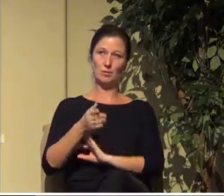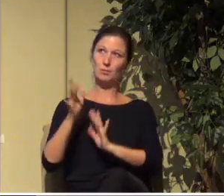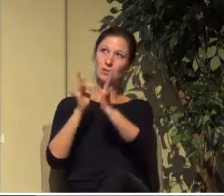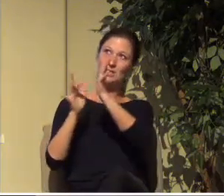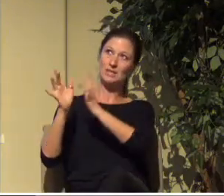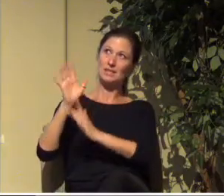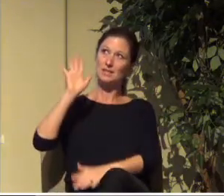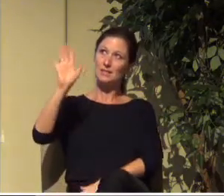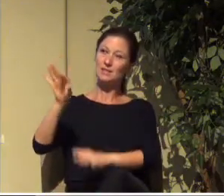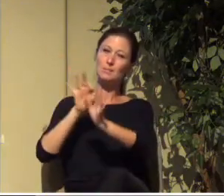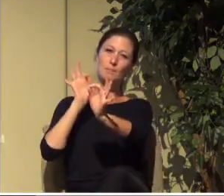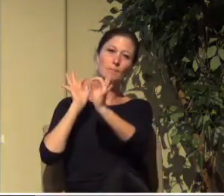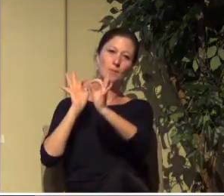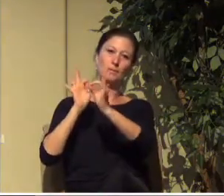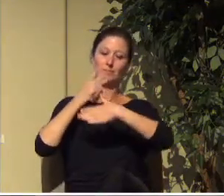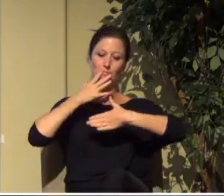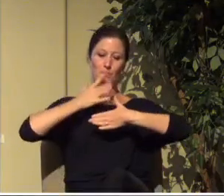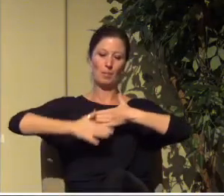to the cross.